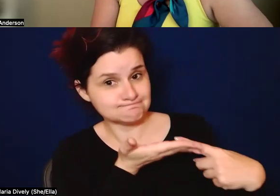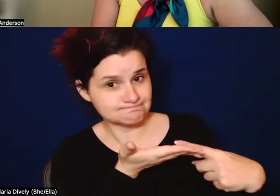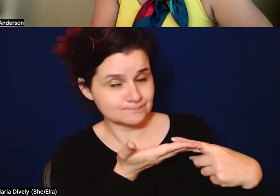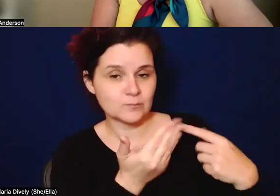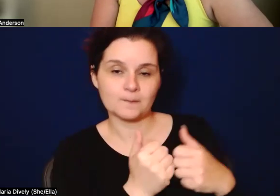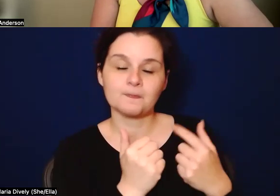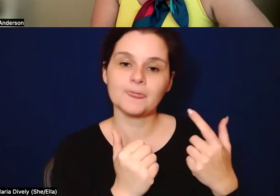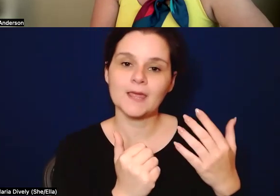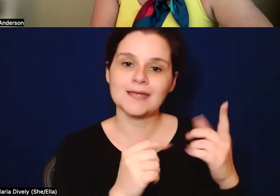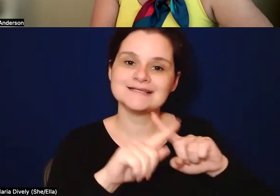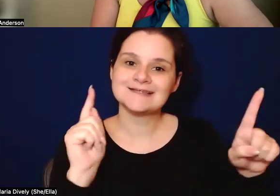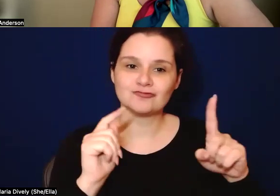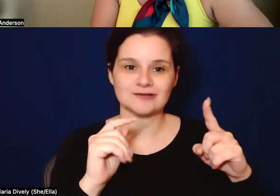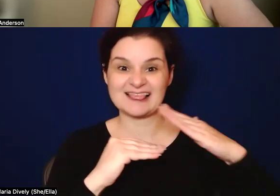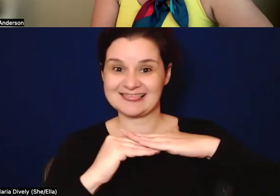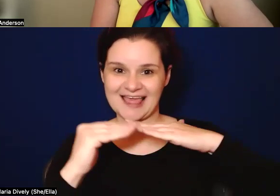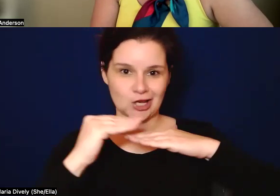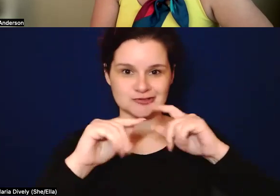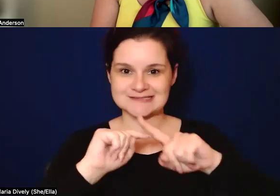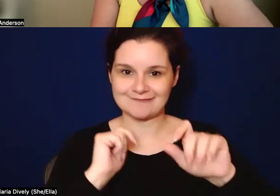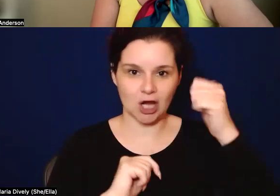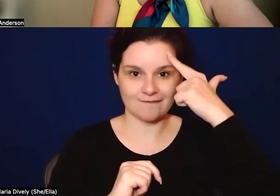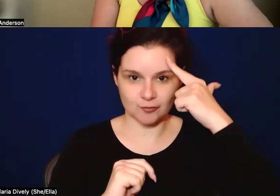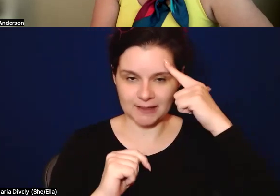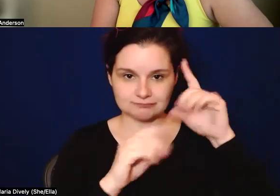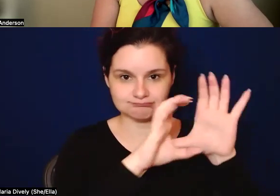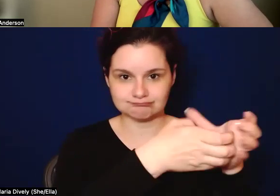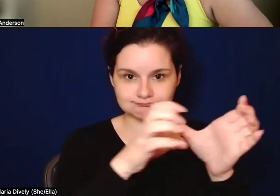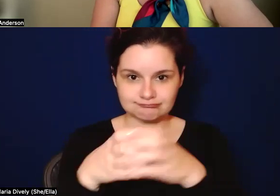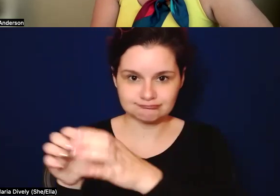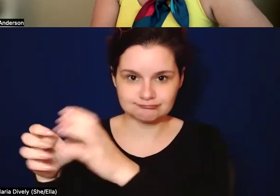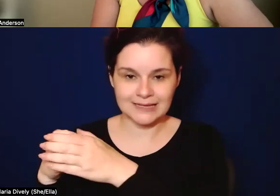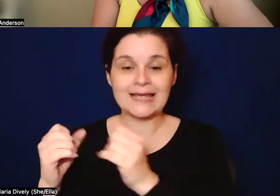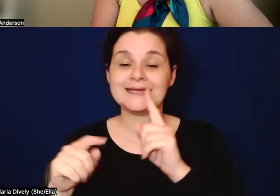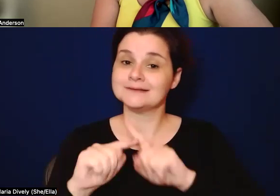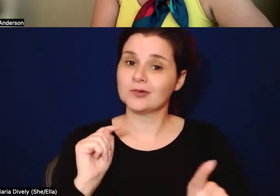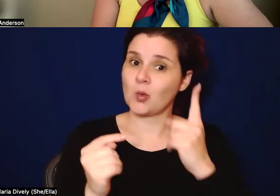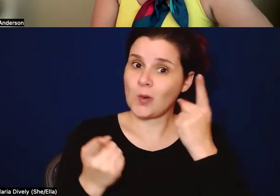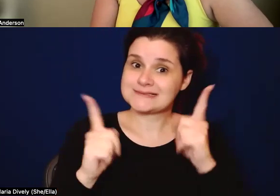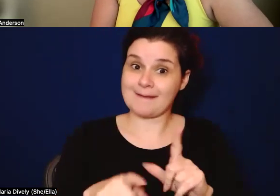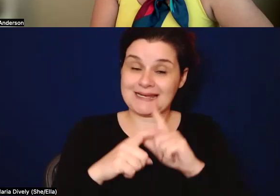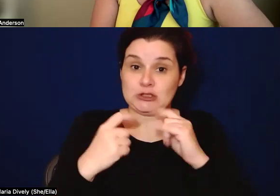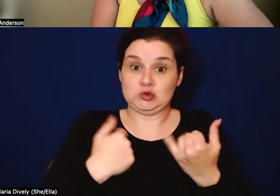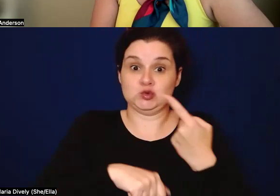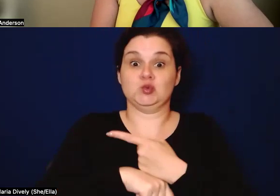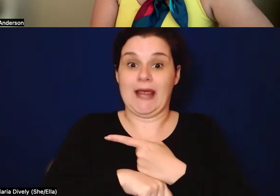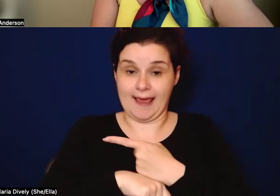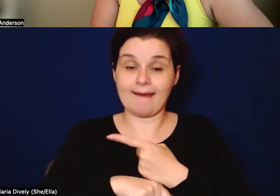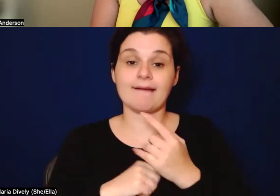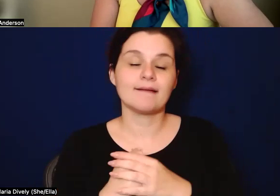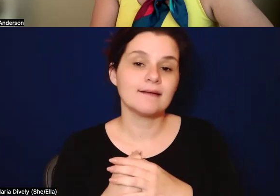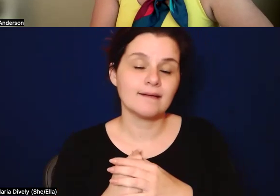you know, different layers and levels of government to be able to speak to, you know, what is happening today? And